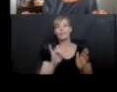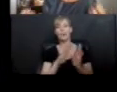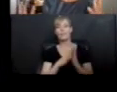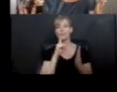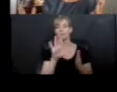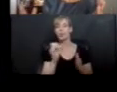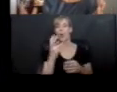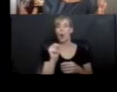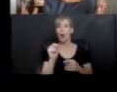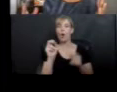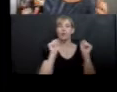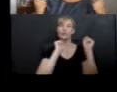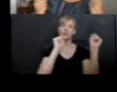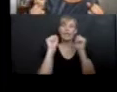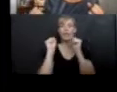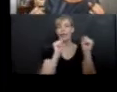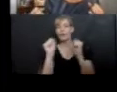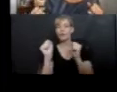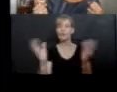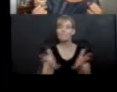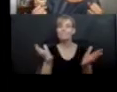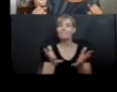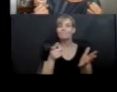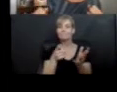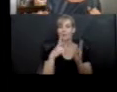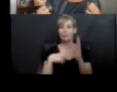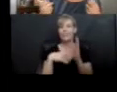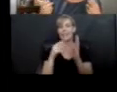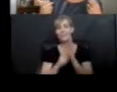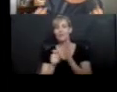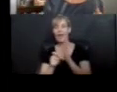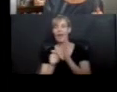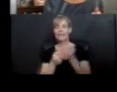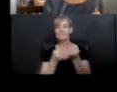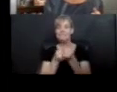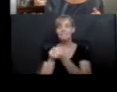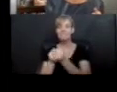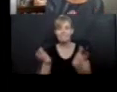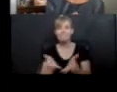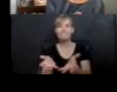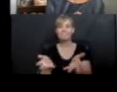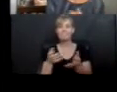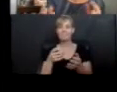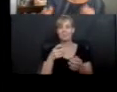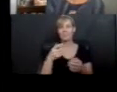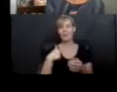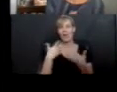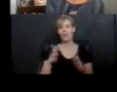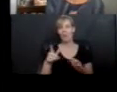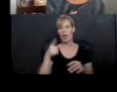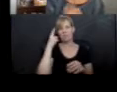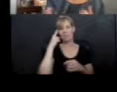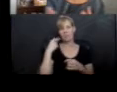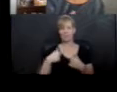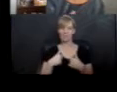You can take with you, right? Because I want you to do your reading and your writing. And I don't want you to say to yourself, I'm not a reader